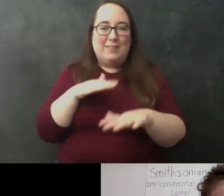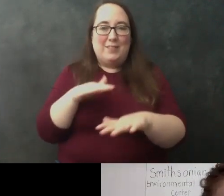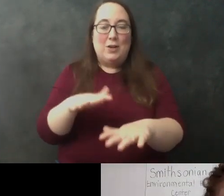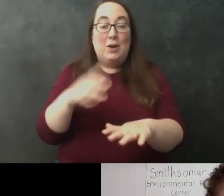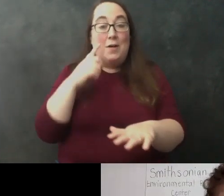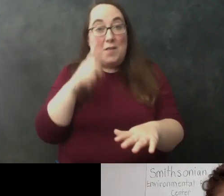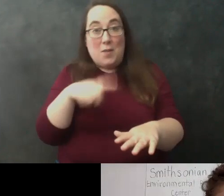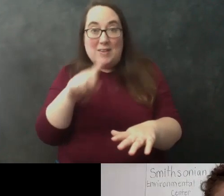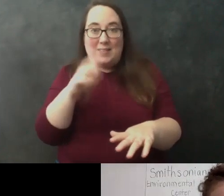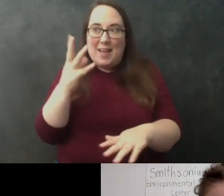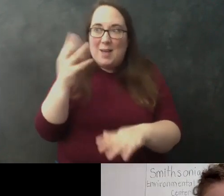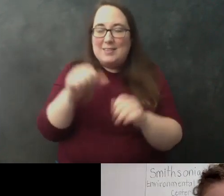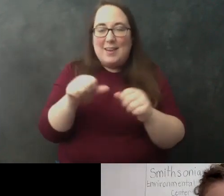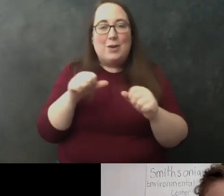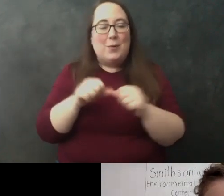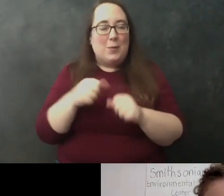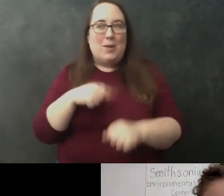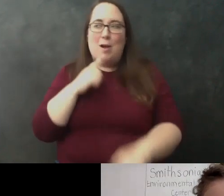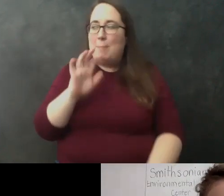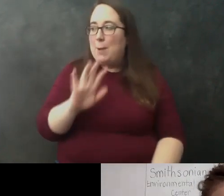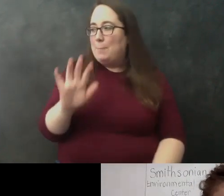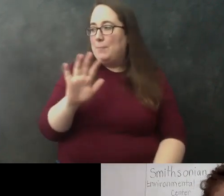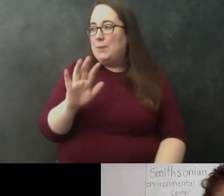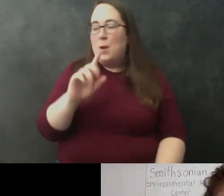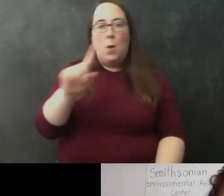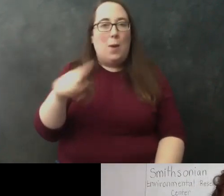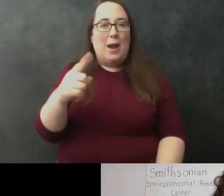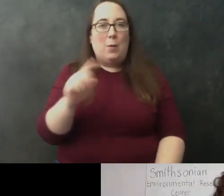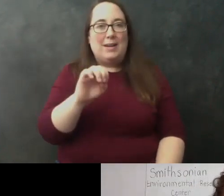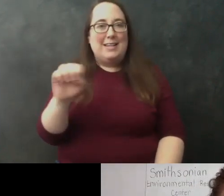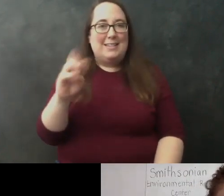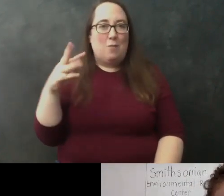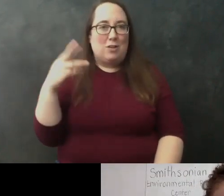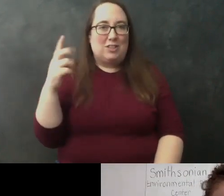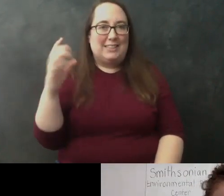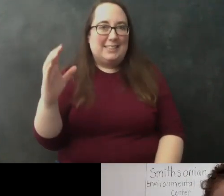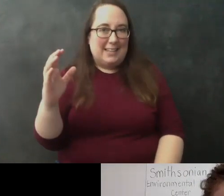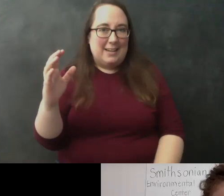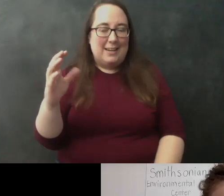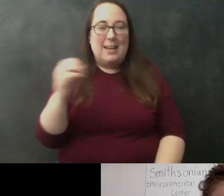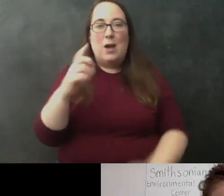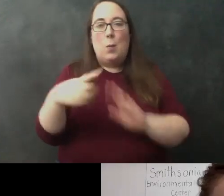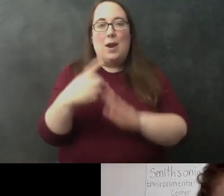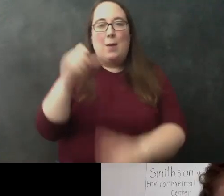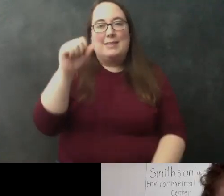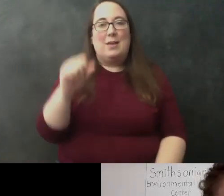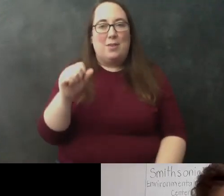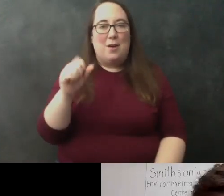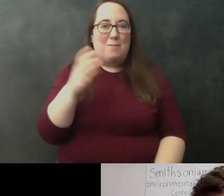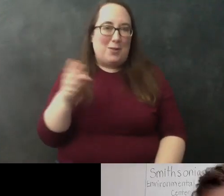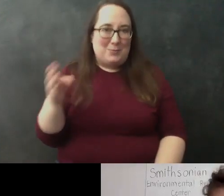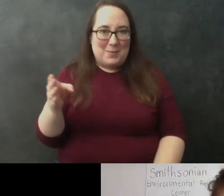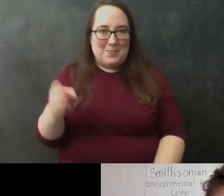of you outside of this area, we are about one hour east of Washington, D.C., and one hour south of Baltimore.